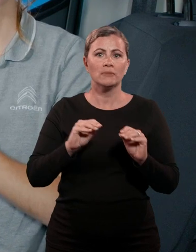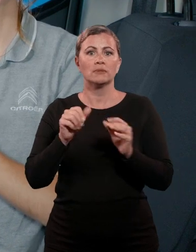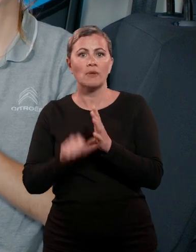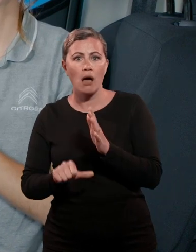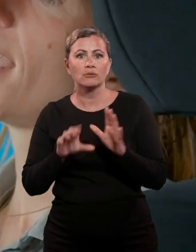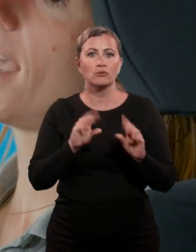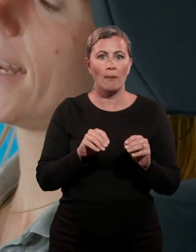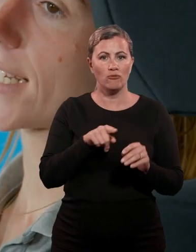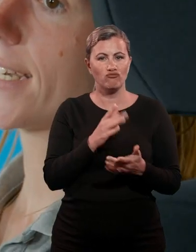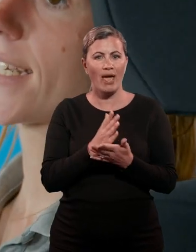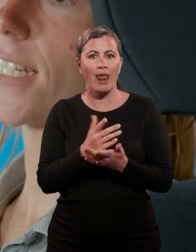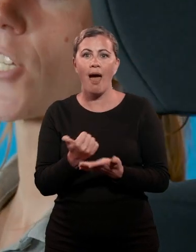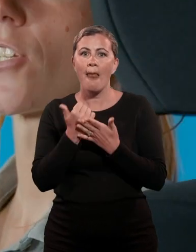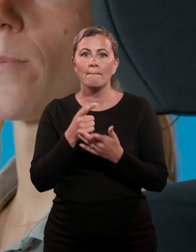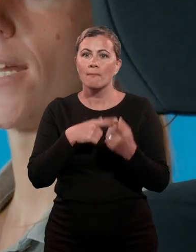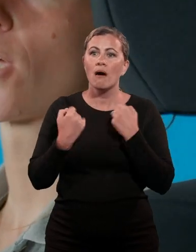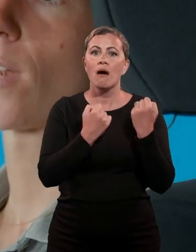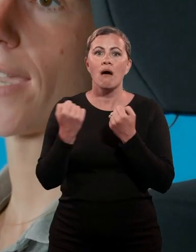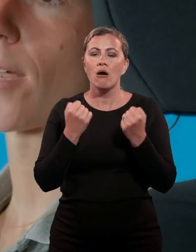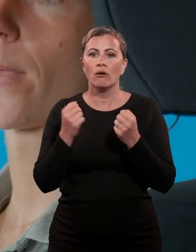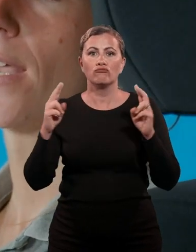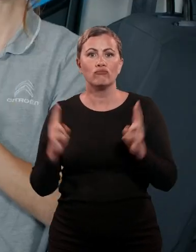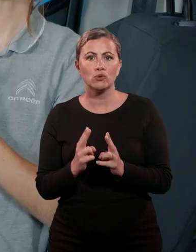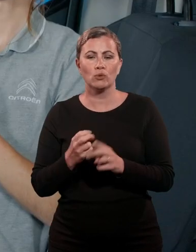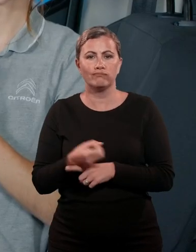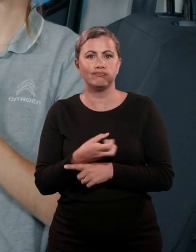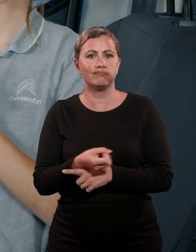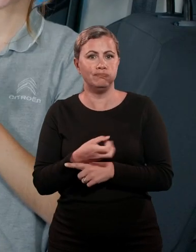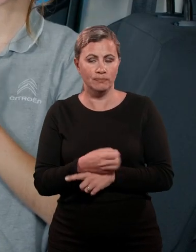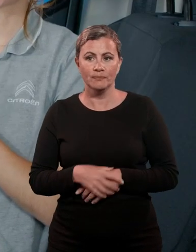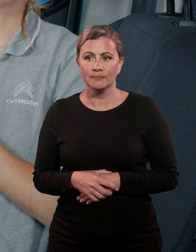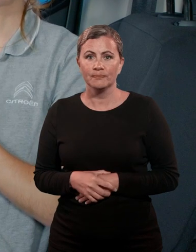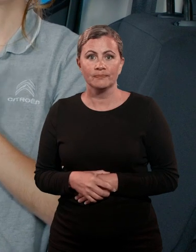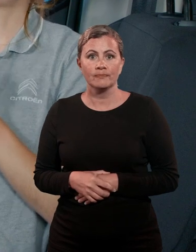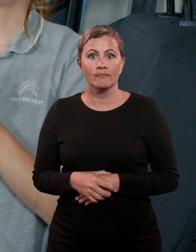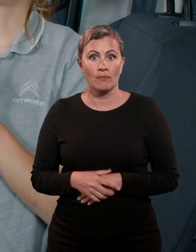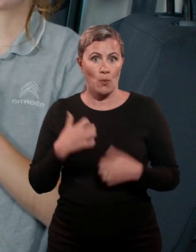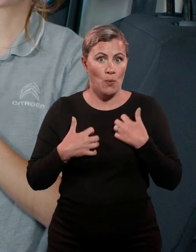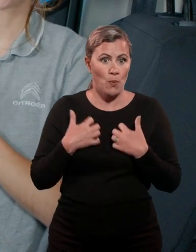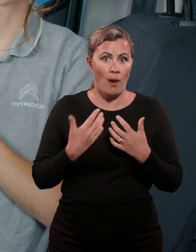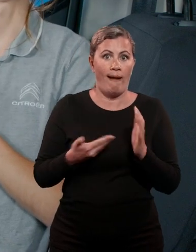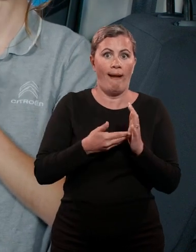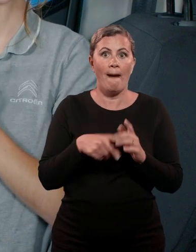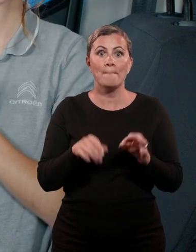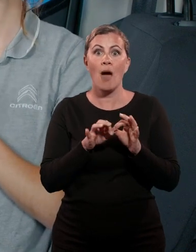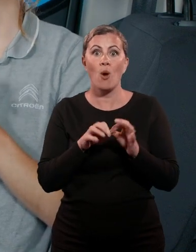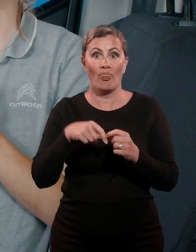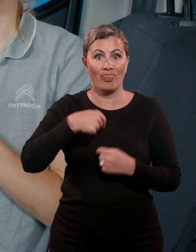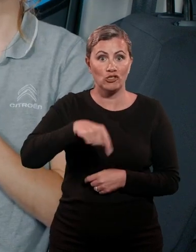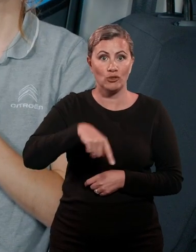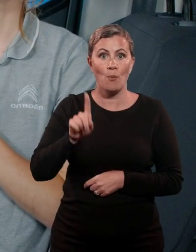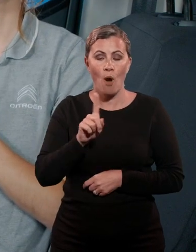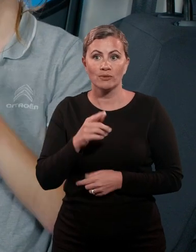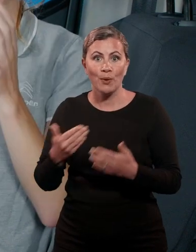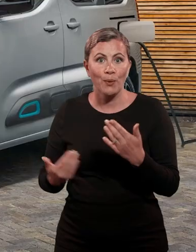emissions. An exciting addition to the Berlingo line-up is the launch later this year of new e-Berlingo 100%